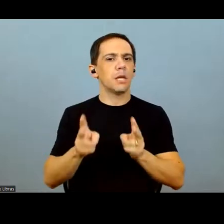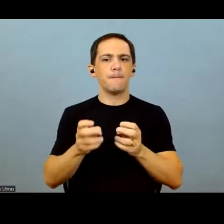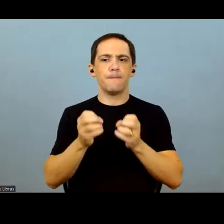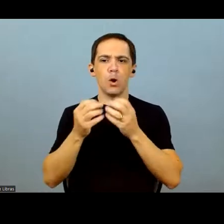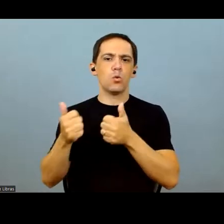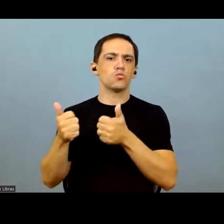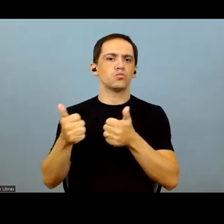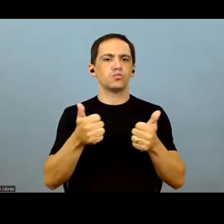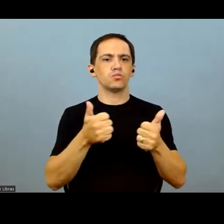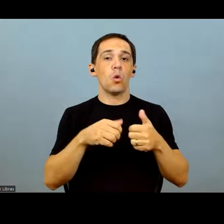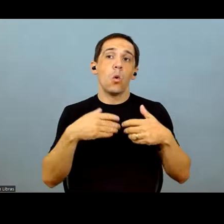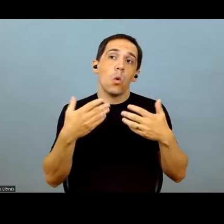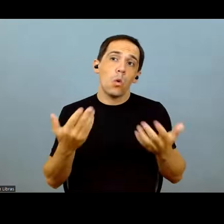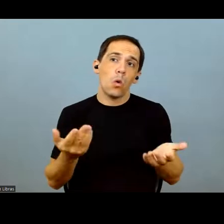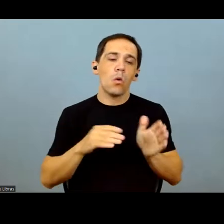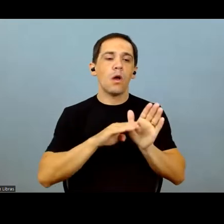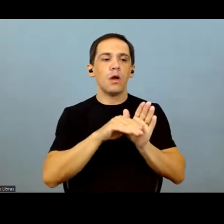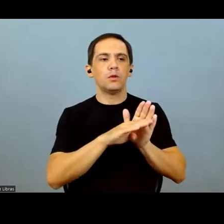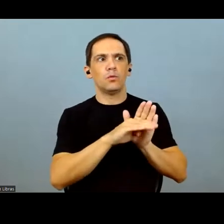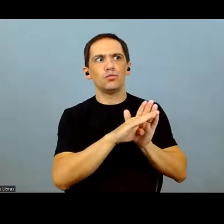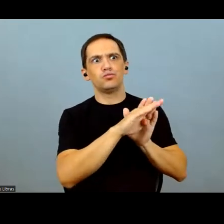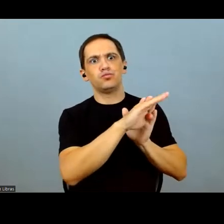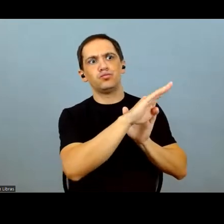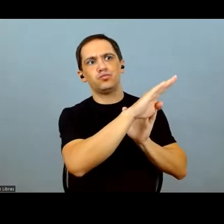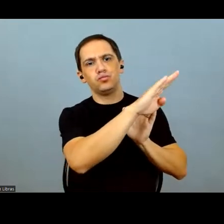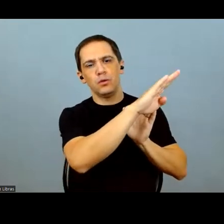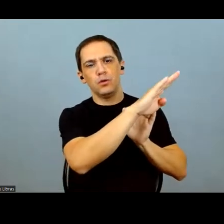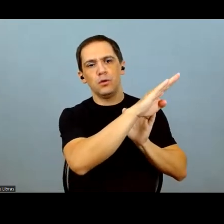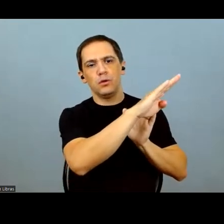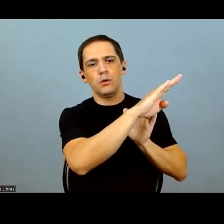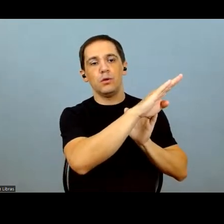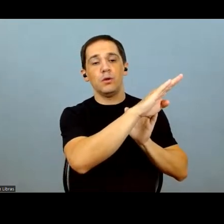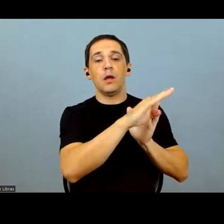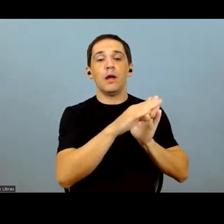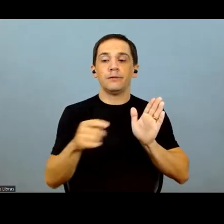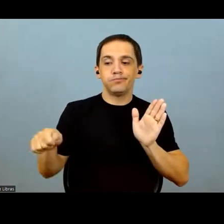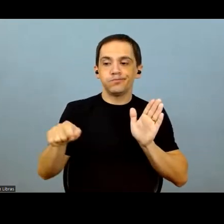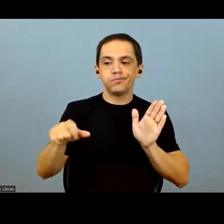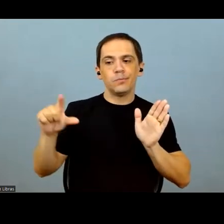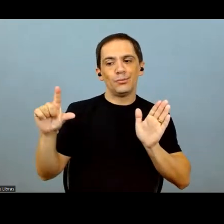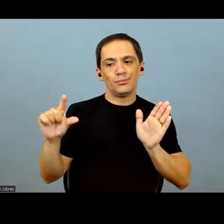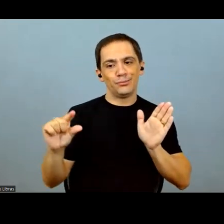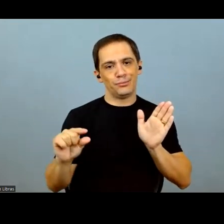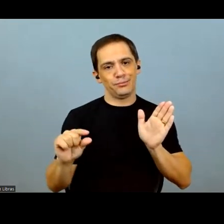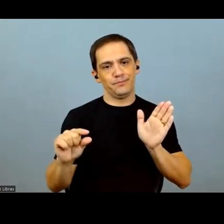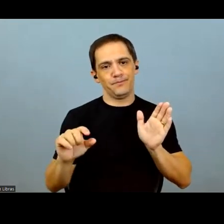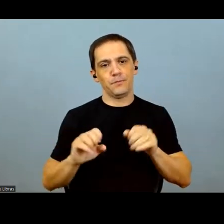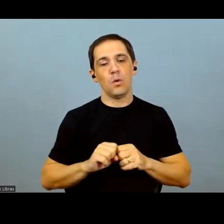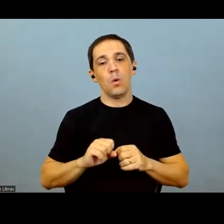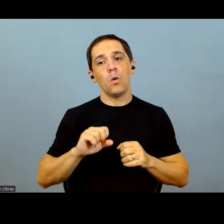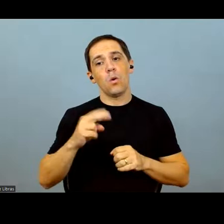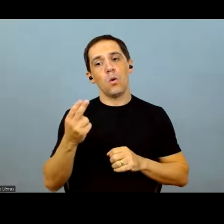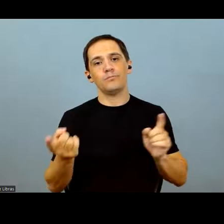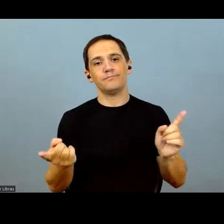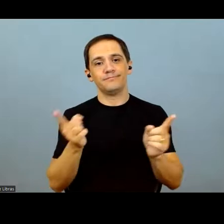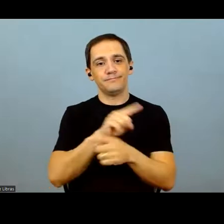that the dividend yield will continue to be high. Or maybe the stock price will go up